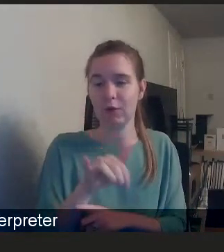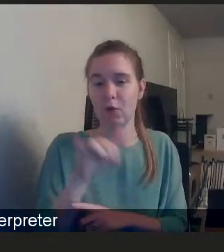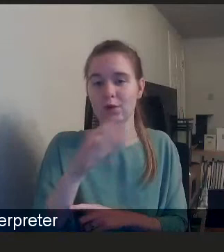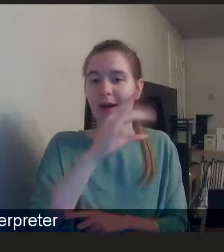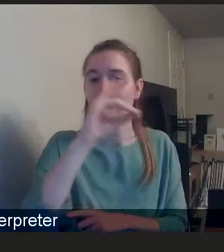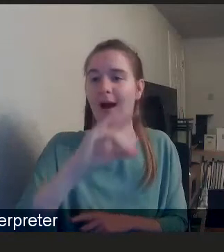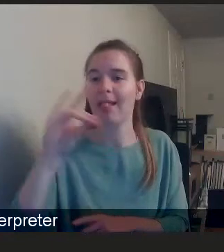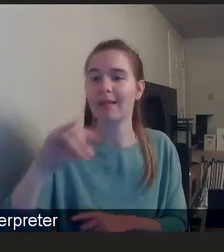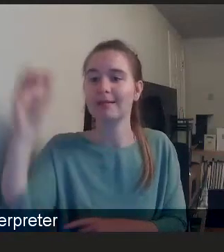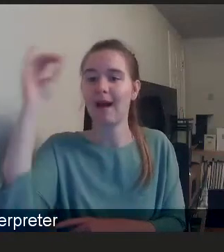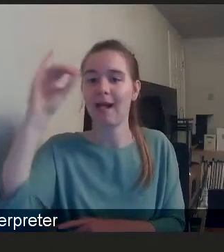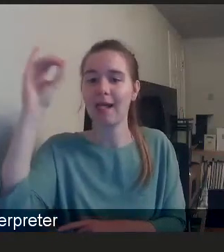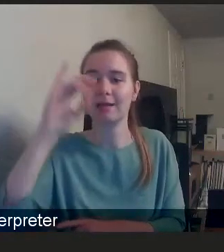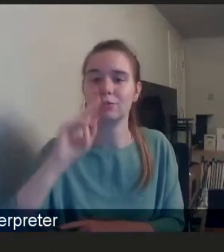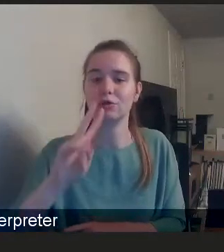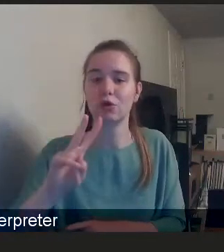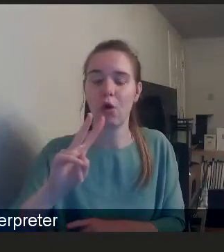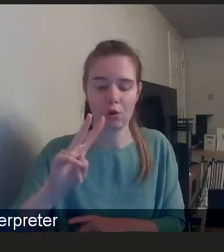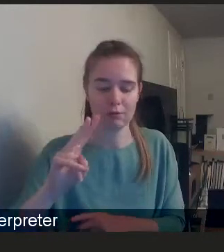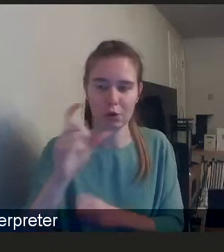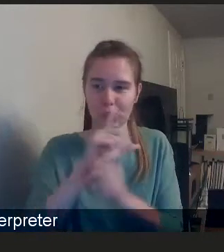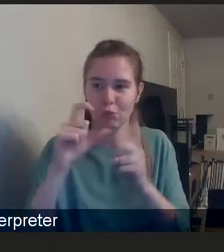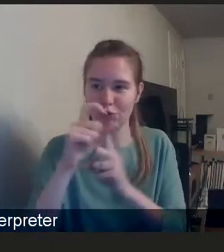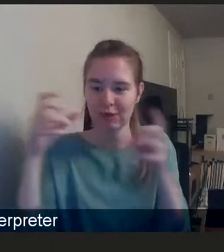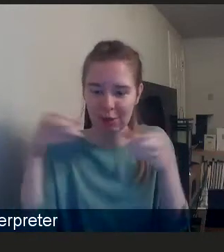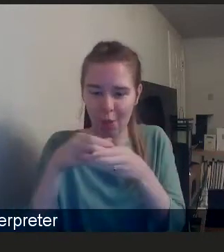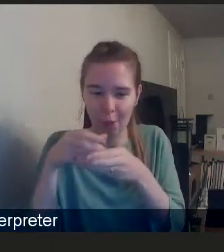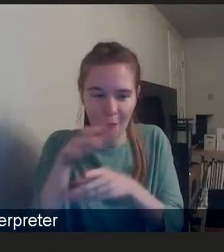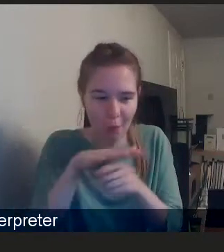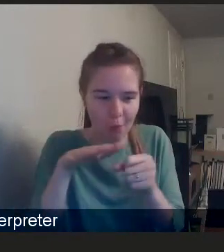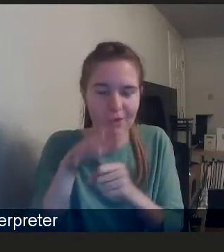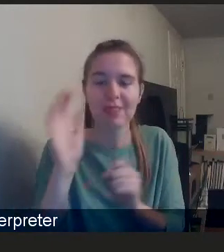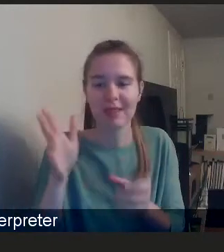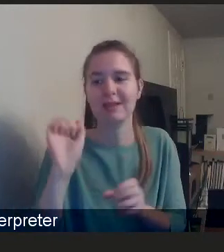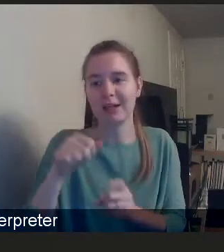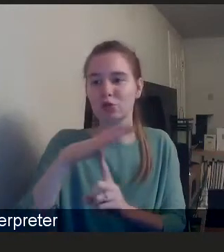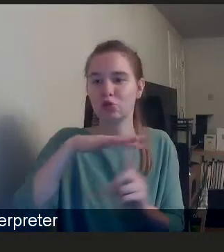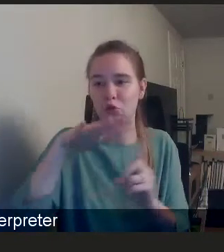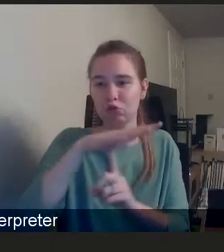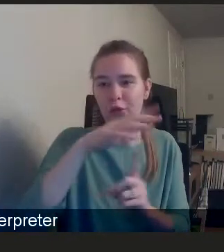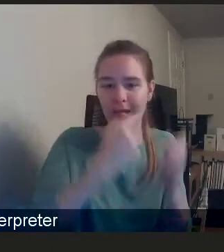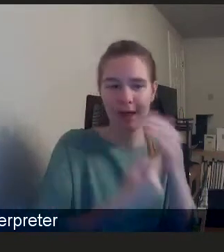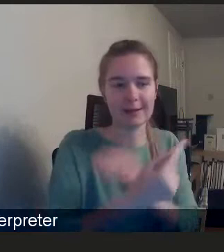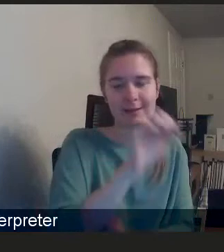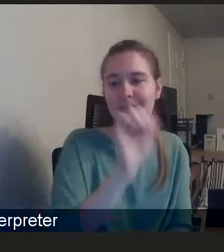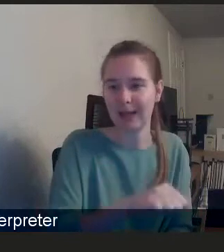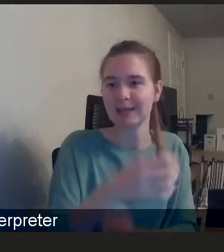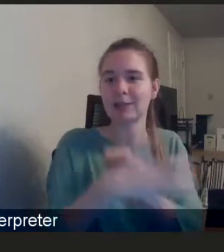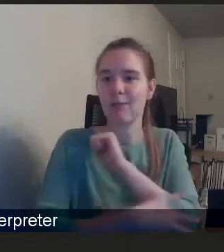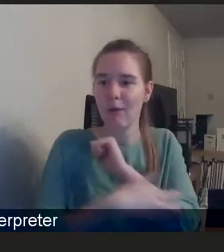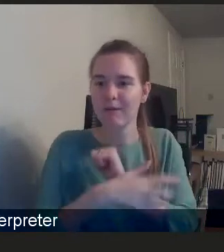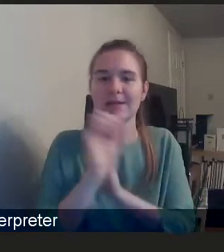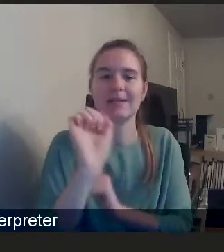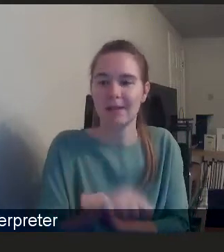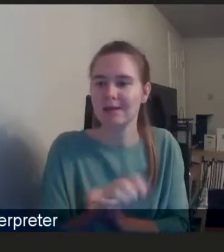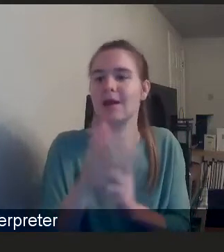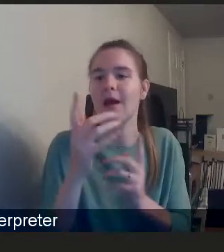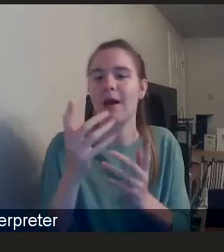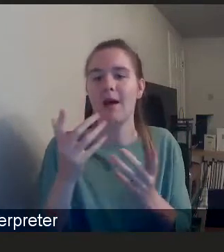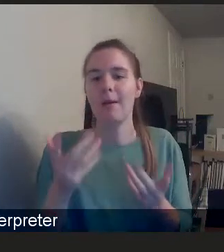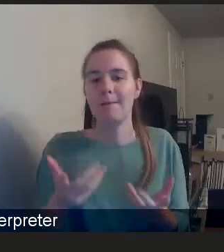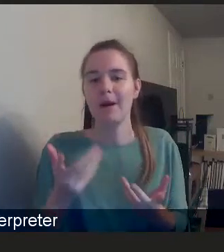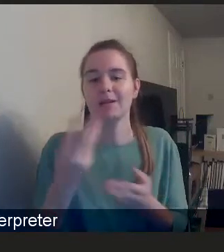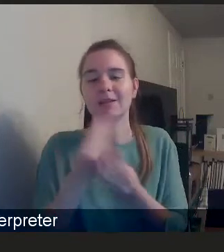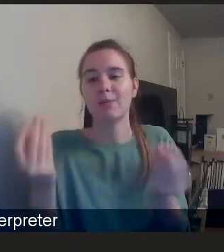was tremendously close knit communities, there is social isolation, there is poverty, there is, there are some